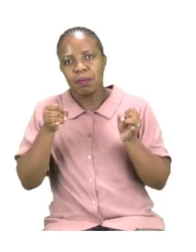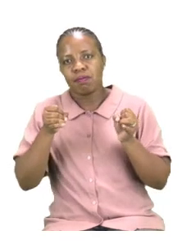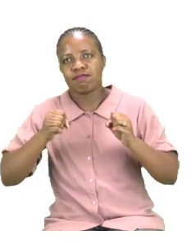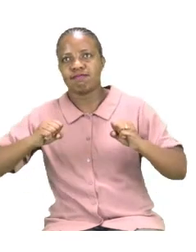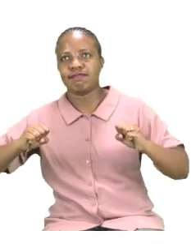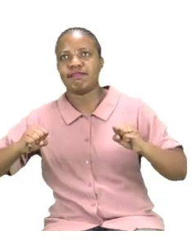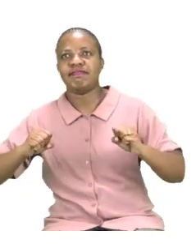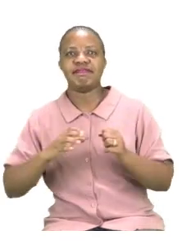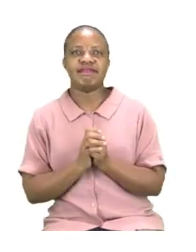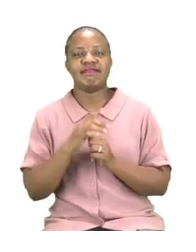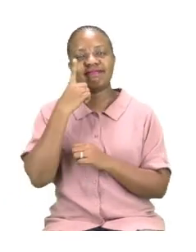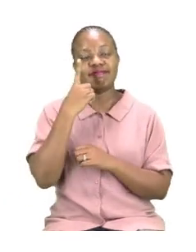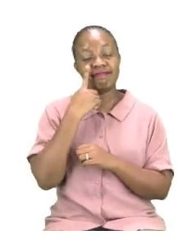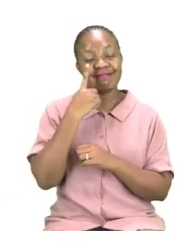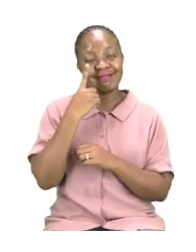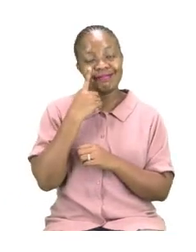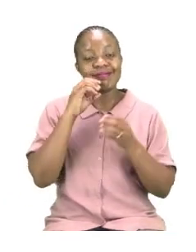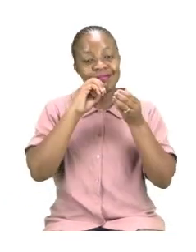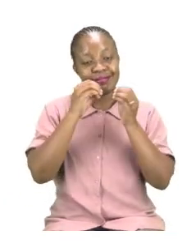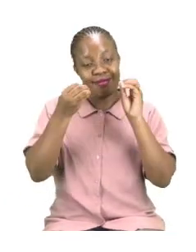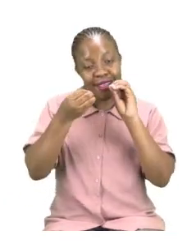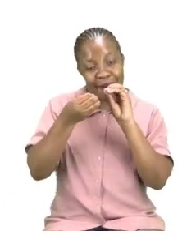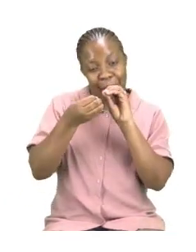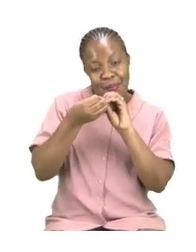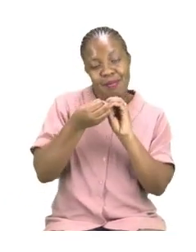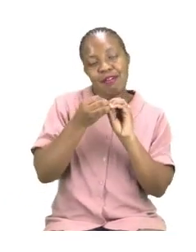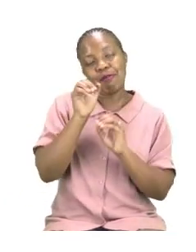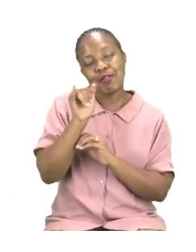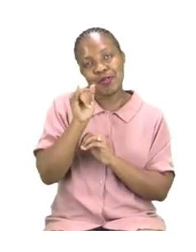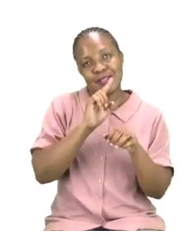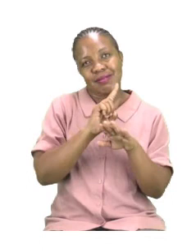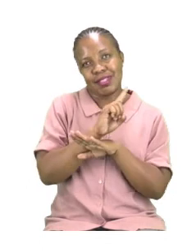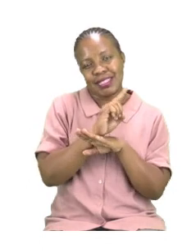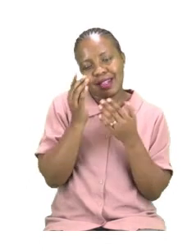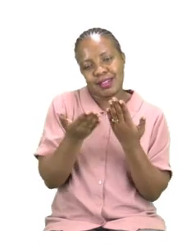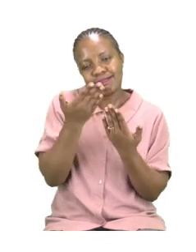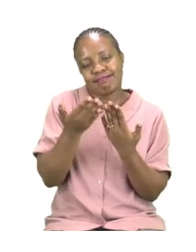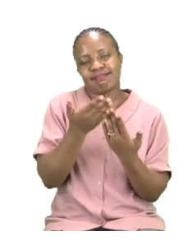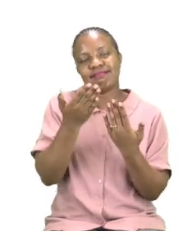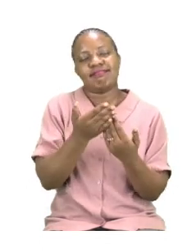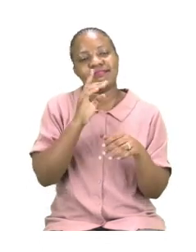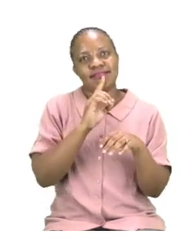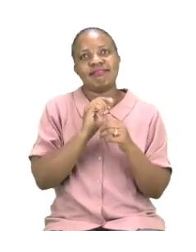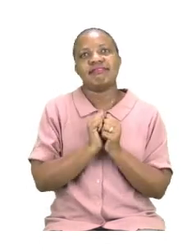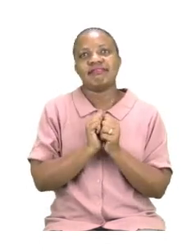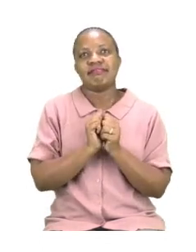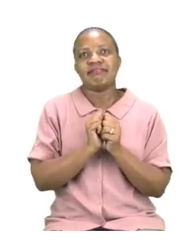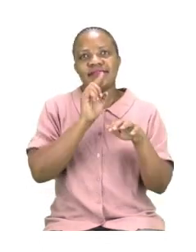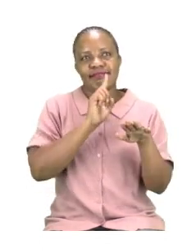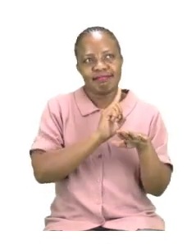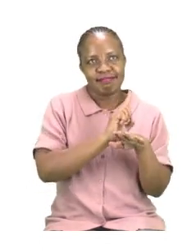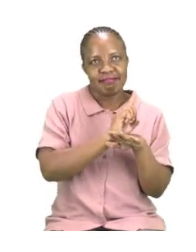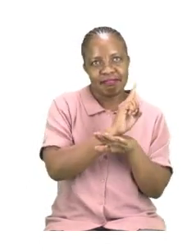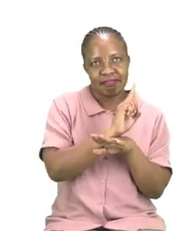to write first. Remember light which means that it's not that heavy and then heavy